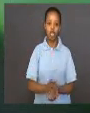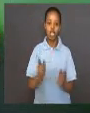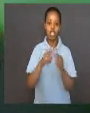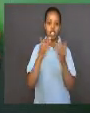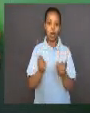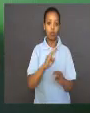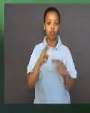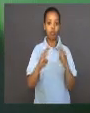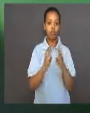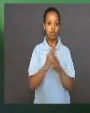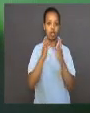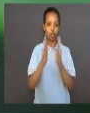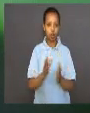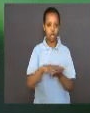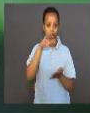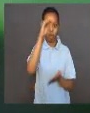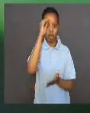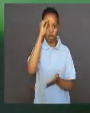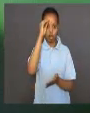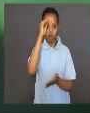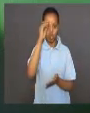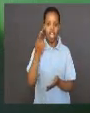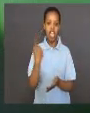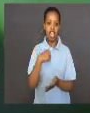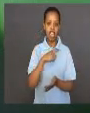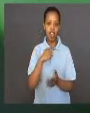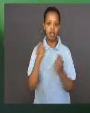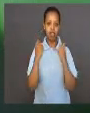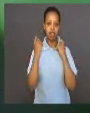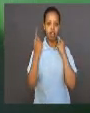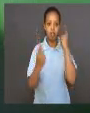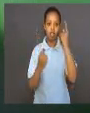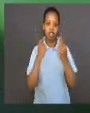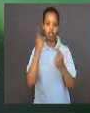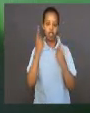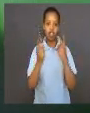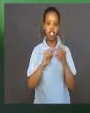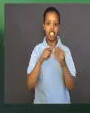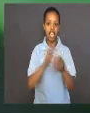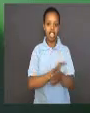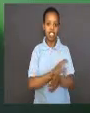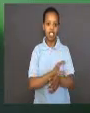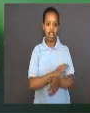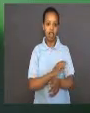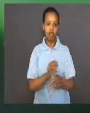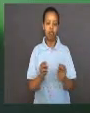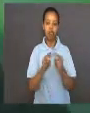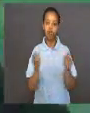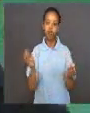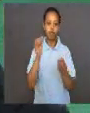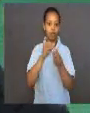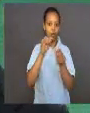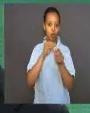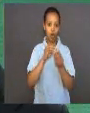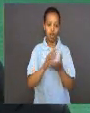today helped shape our understanding of cells and how they work.